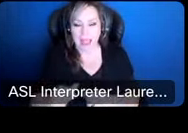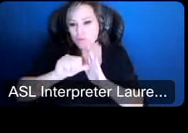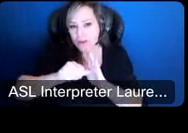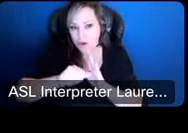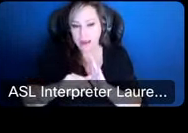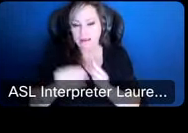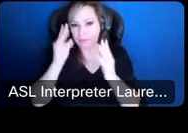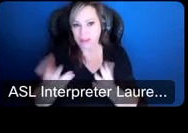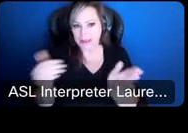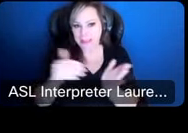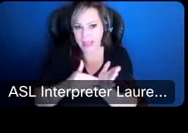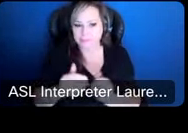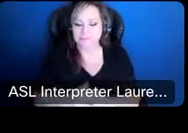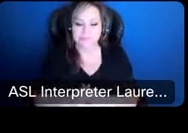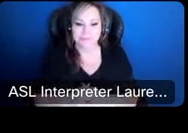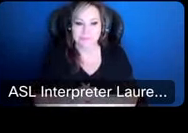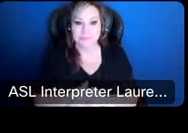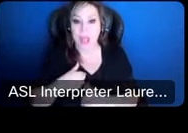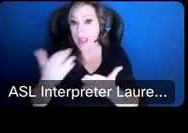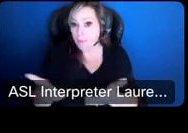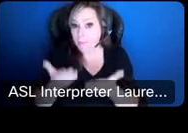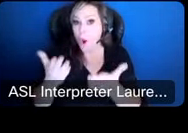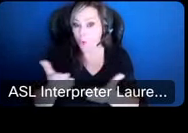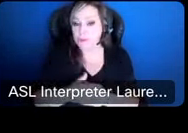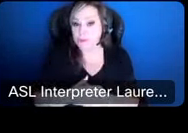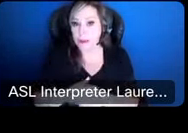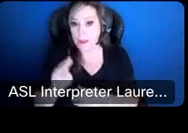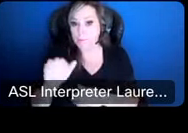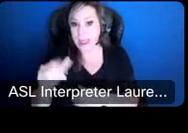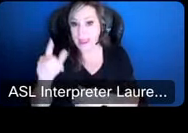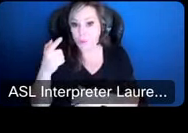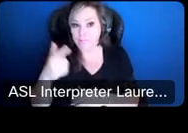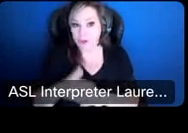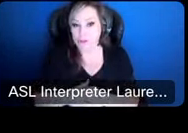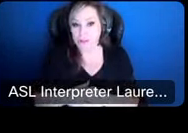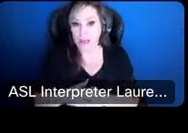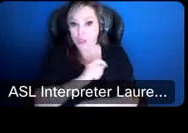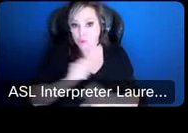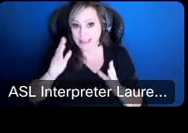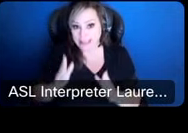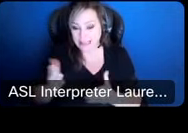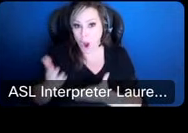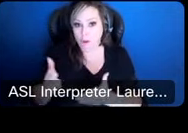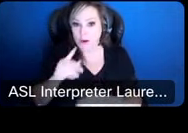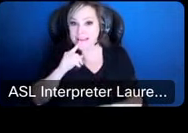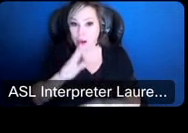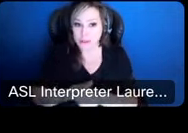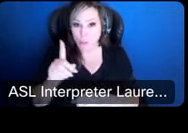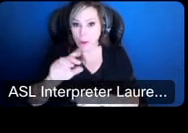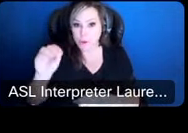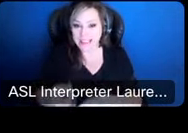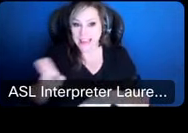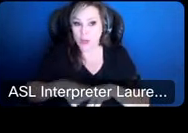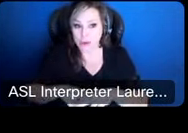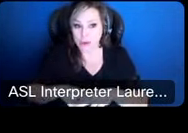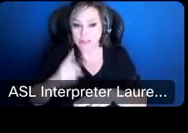information tonight uh i'm proposing on may 21st that the the trustees offer a guaranteed one percent increase in